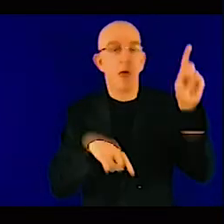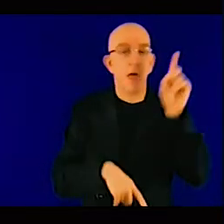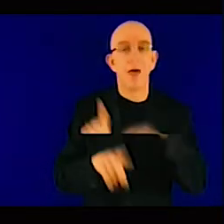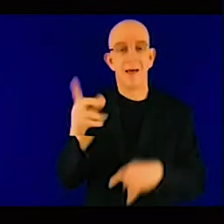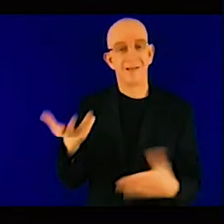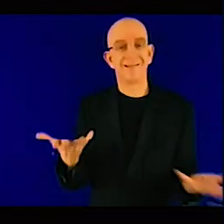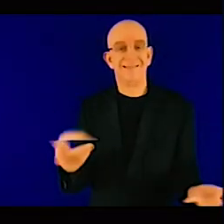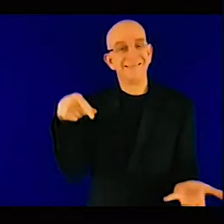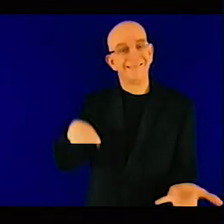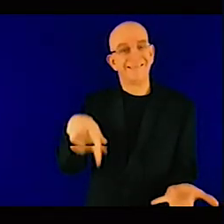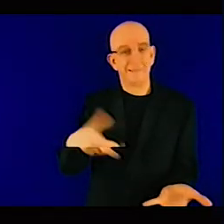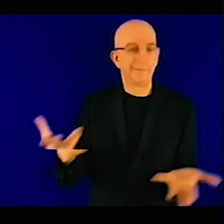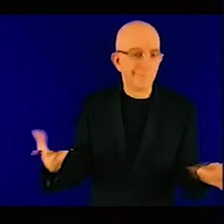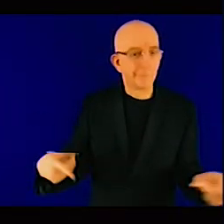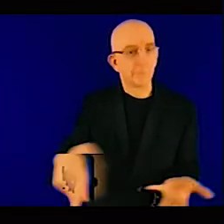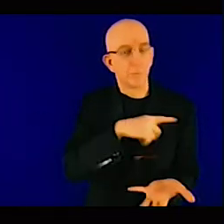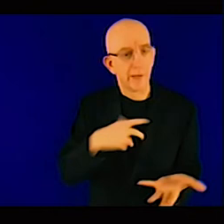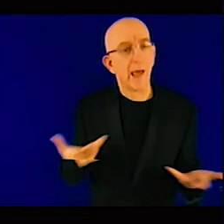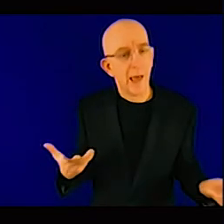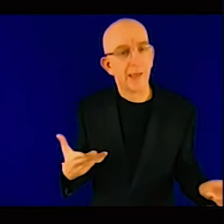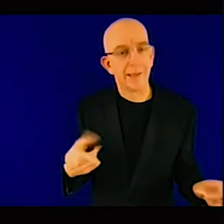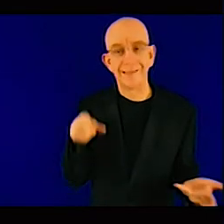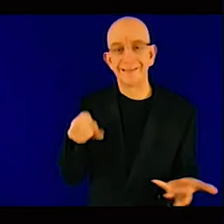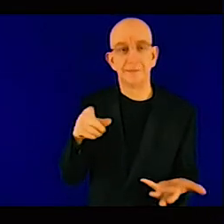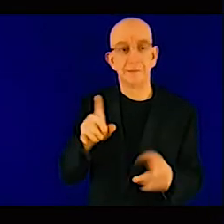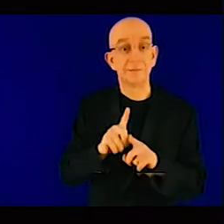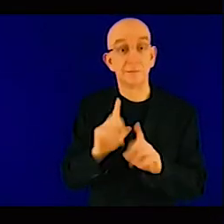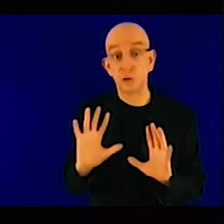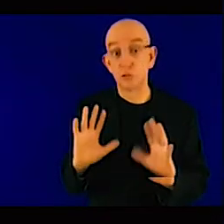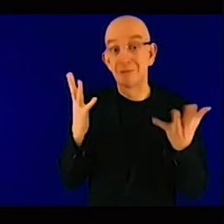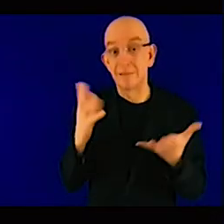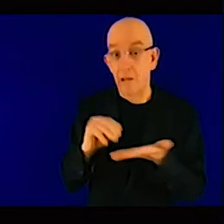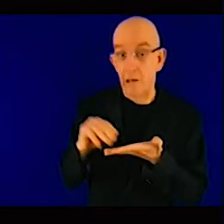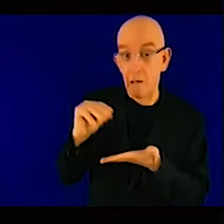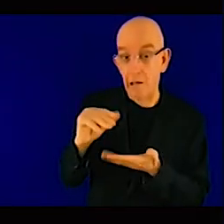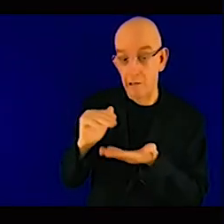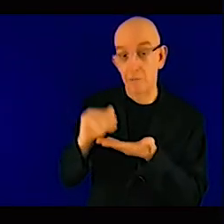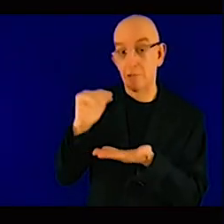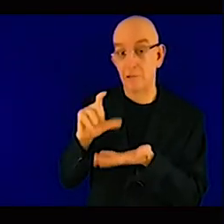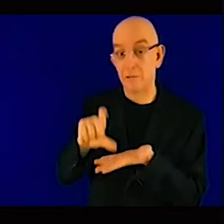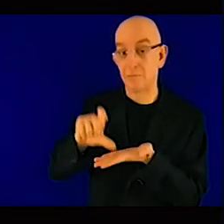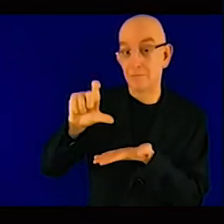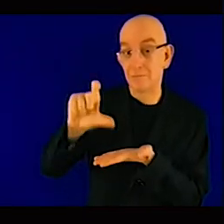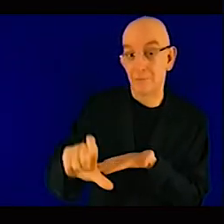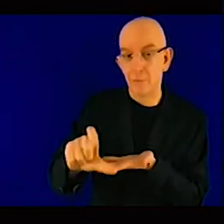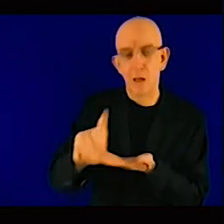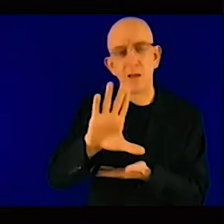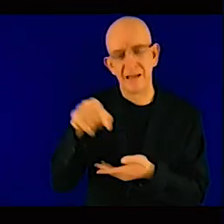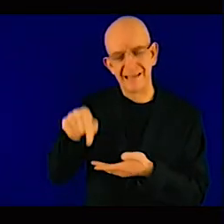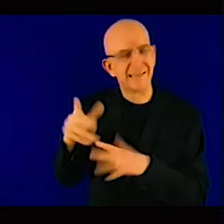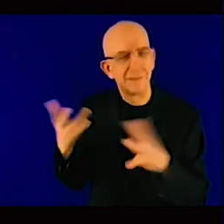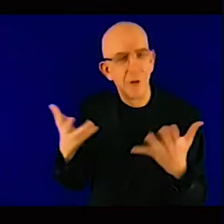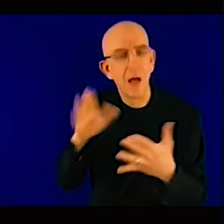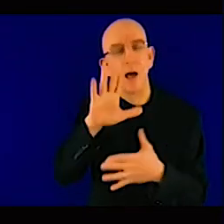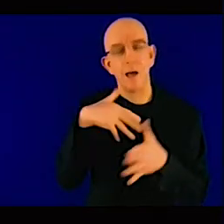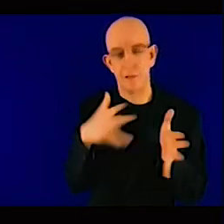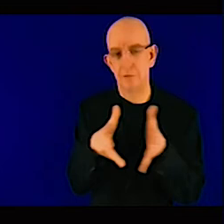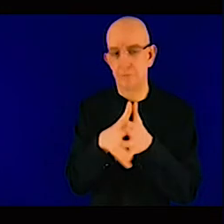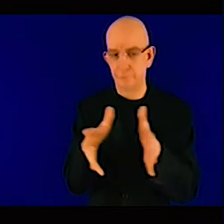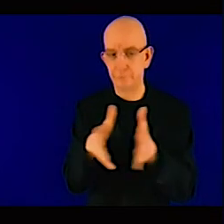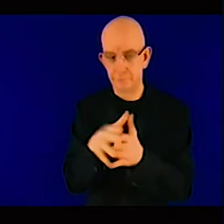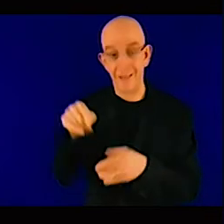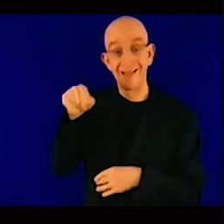premium that the private sector participants place on Africa so private sector will typically tend to want to take